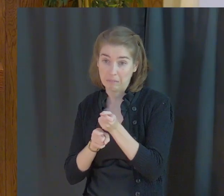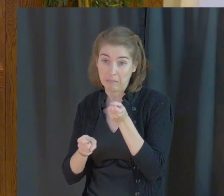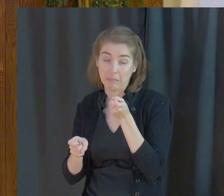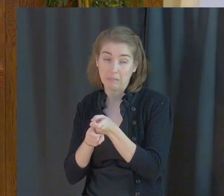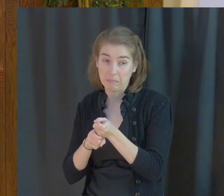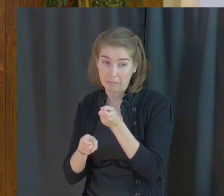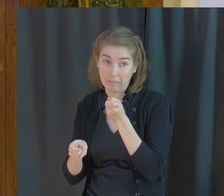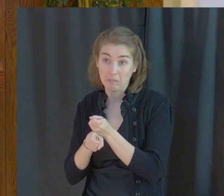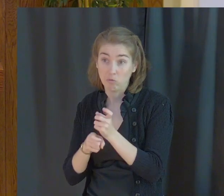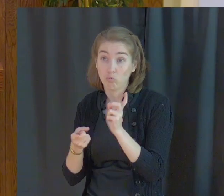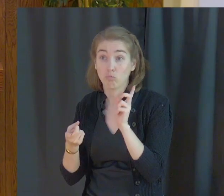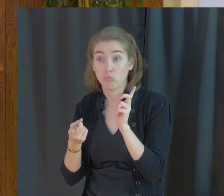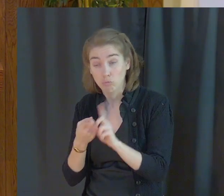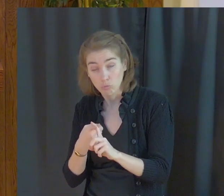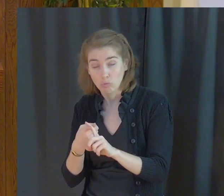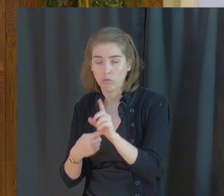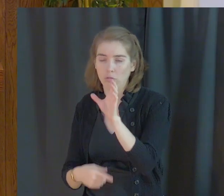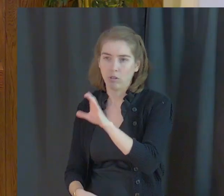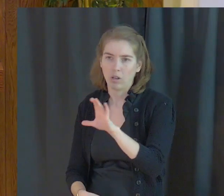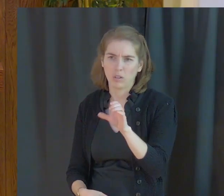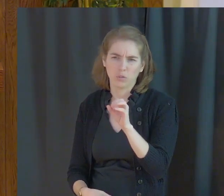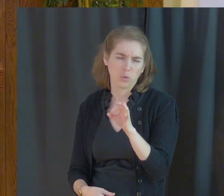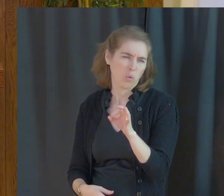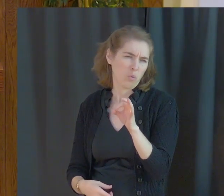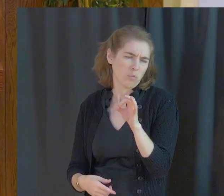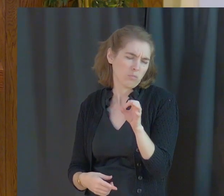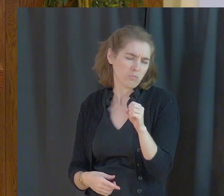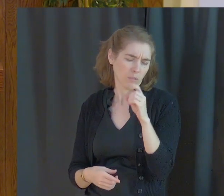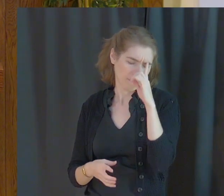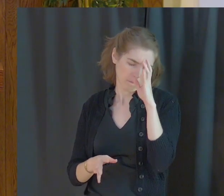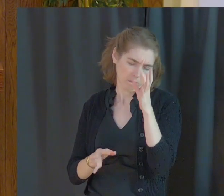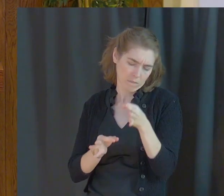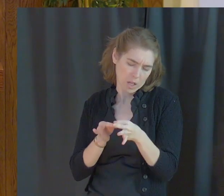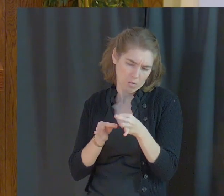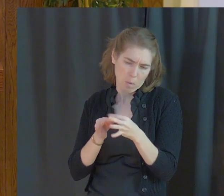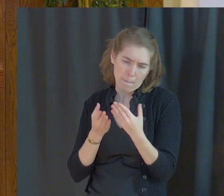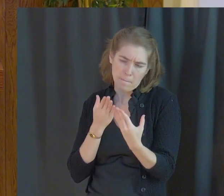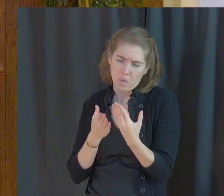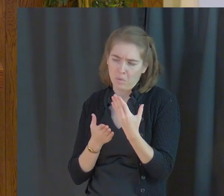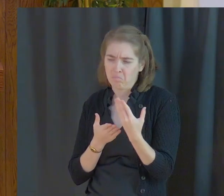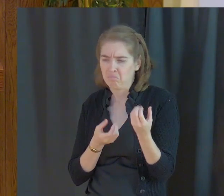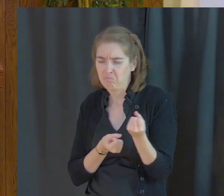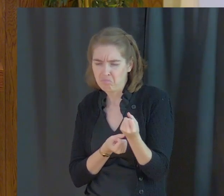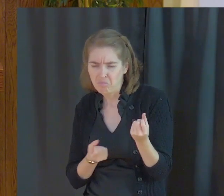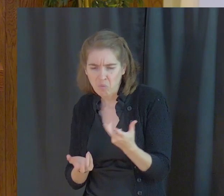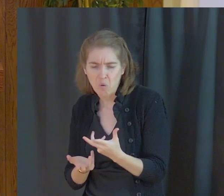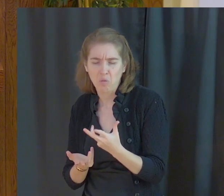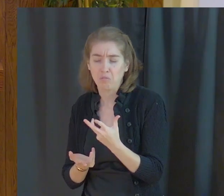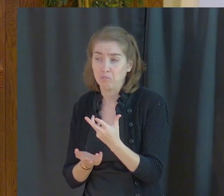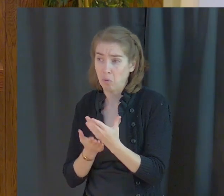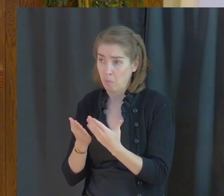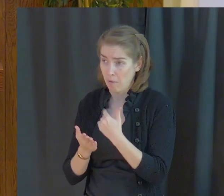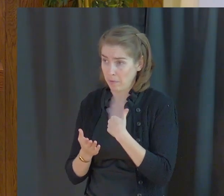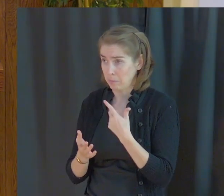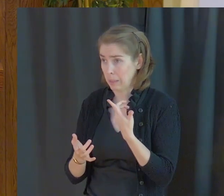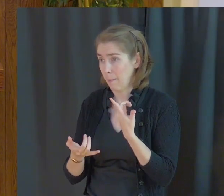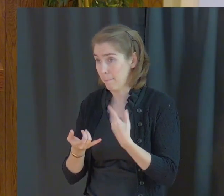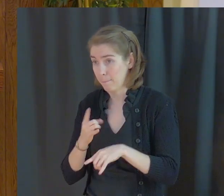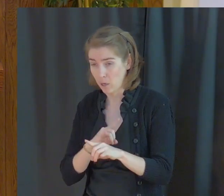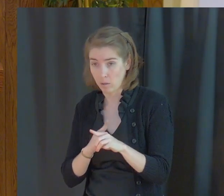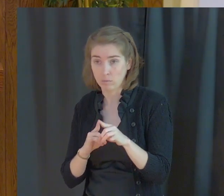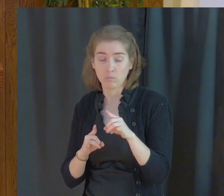the cross. So faithfulness in Christ may cause some of us to be mocked,